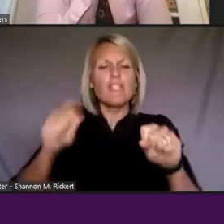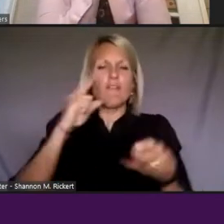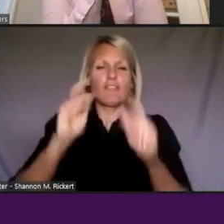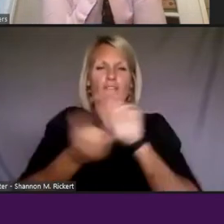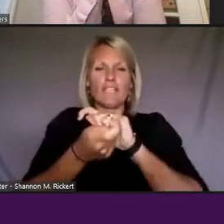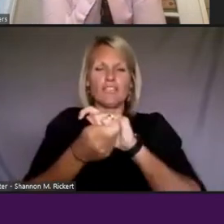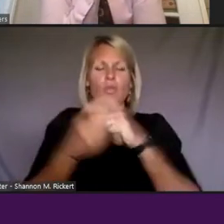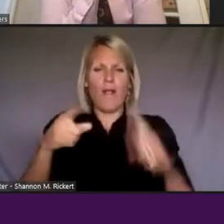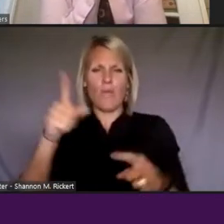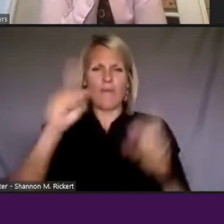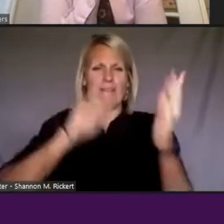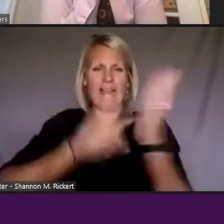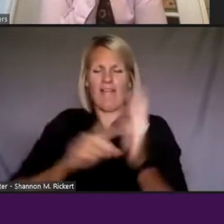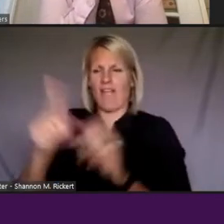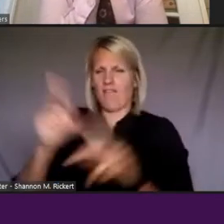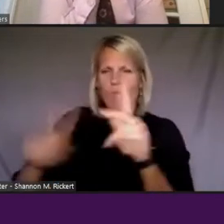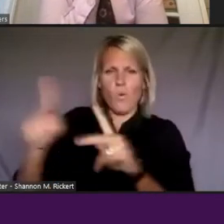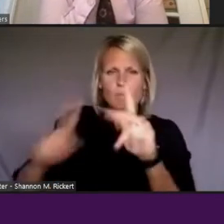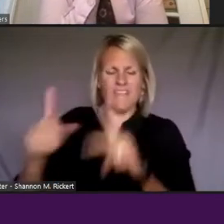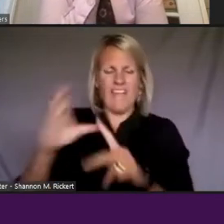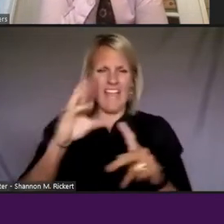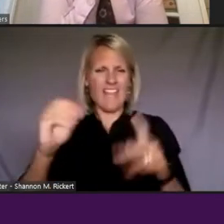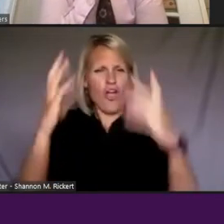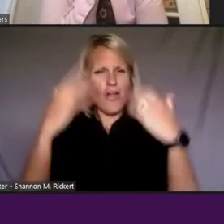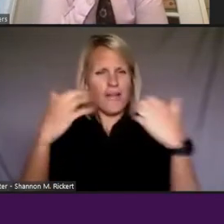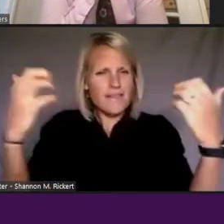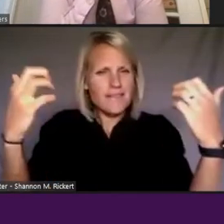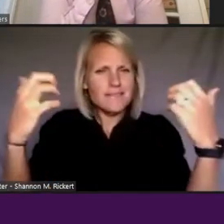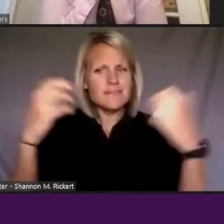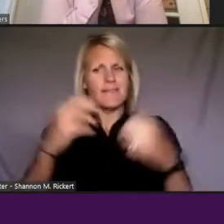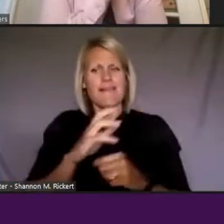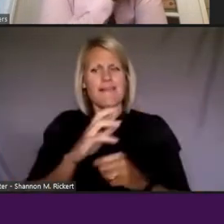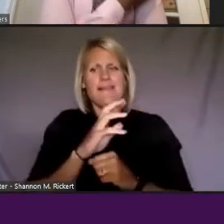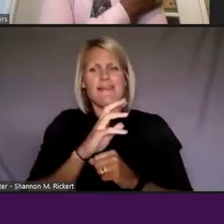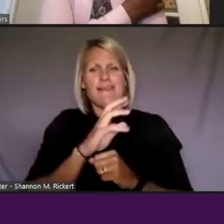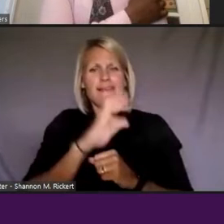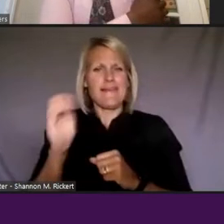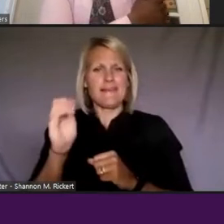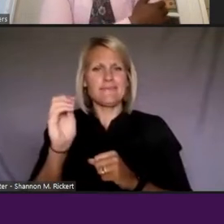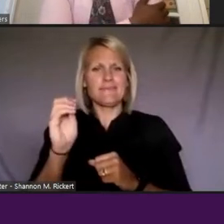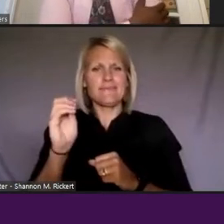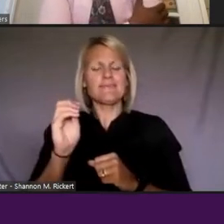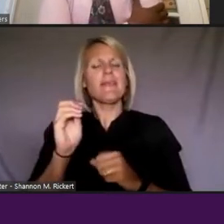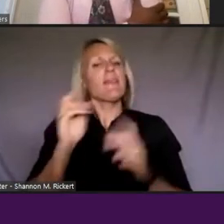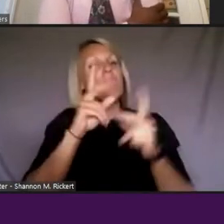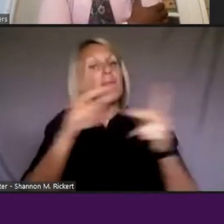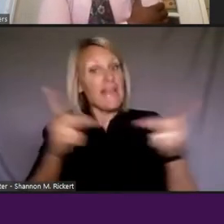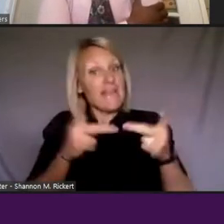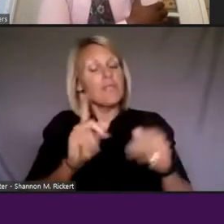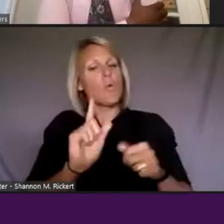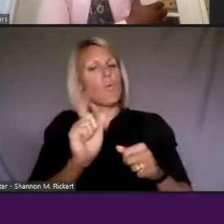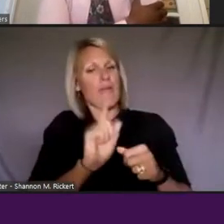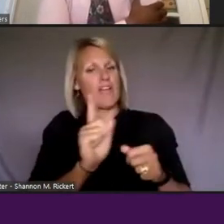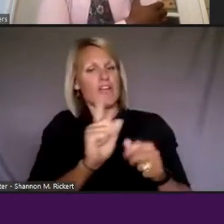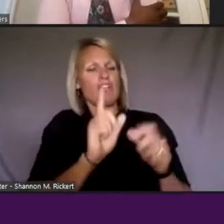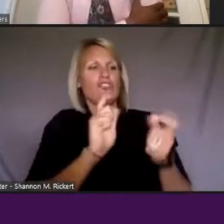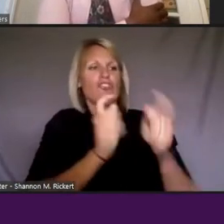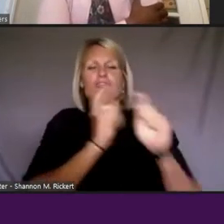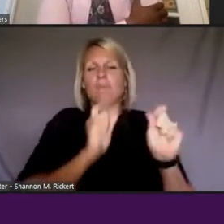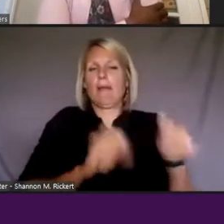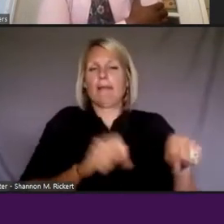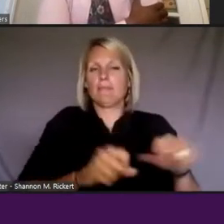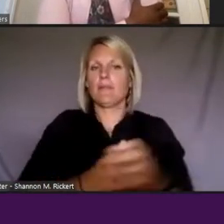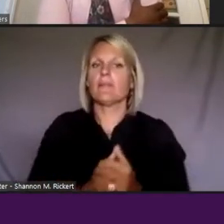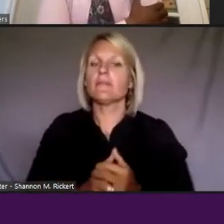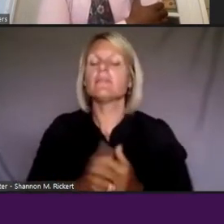folks, and the audiences, and the, you know, places where change is possible, so I want to definitely get to